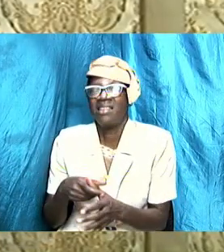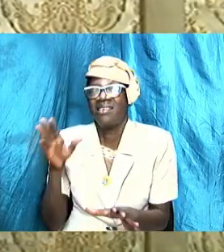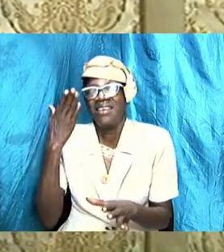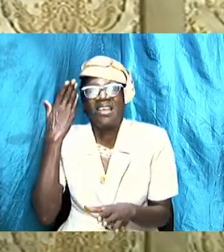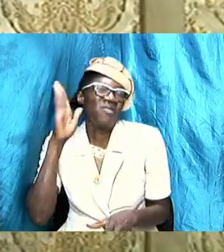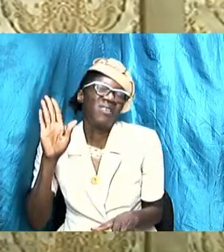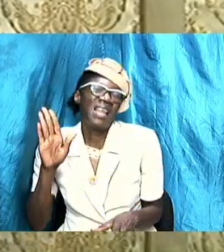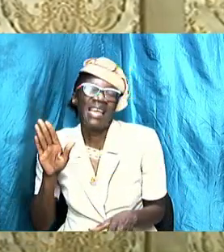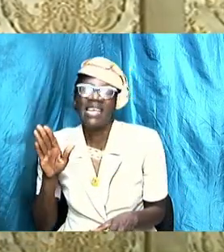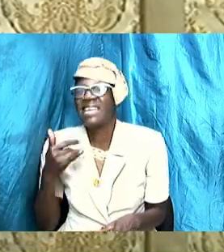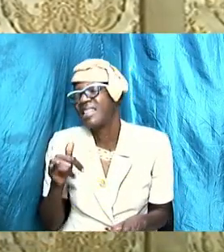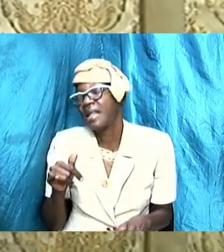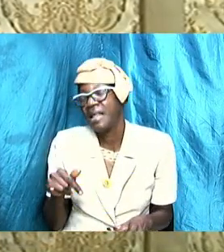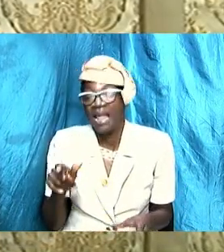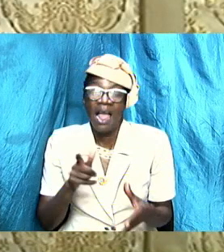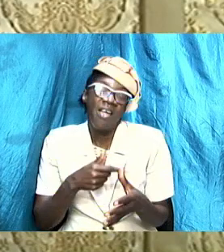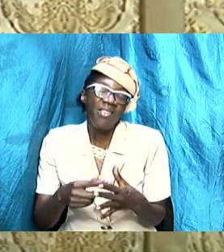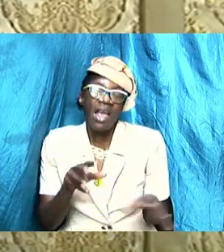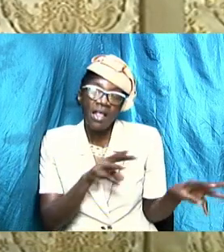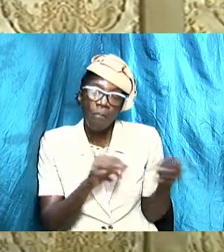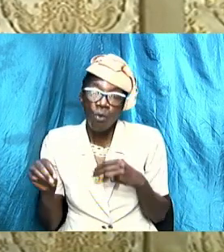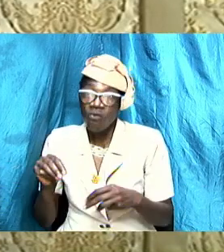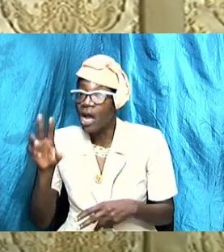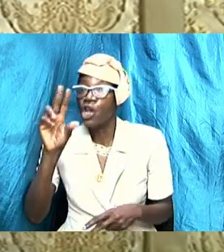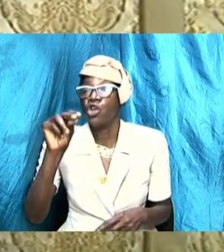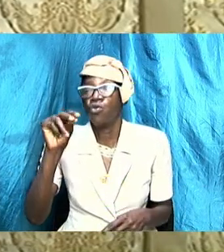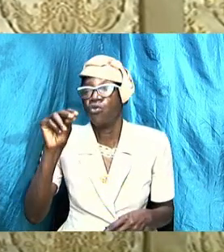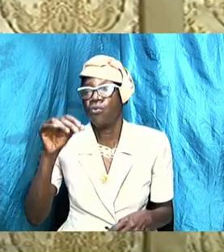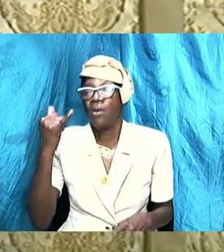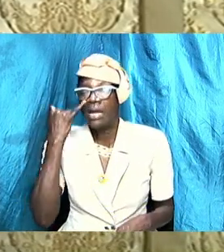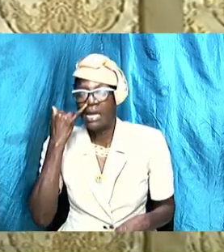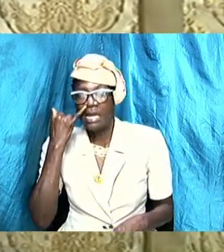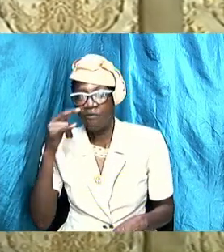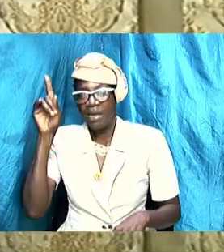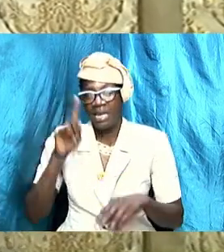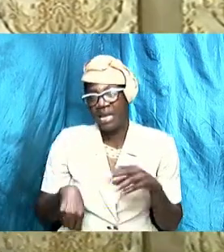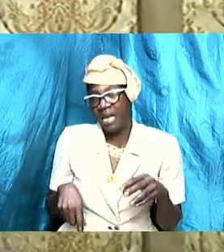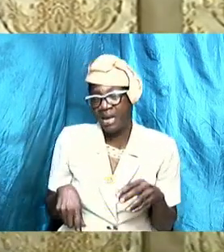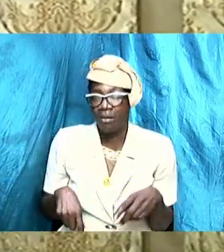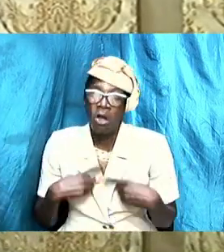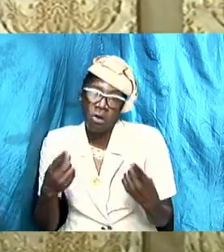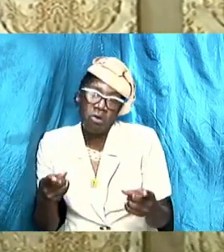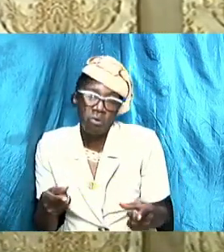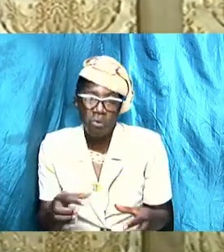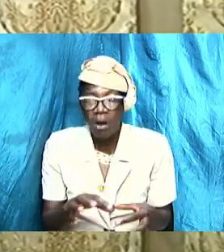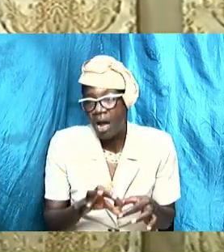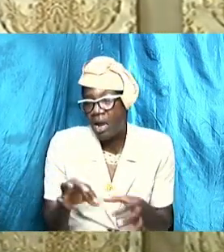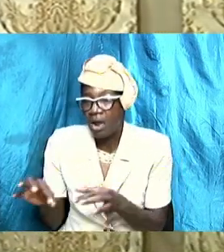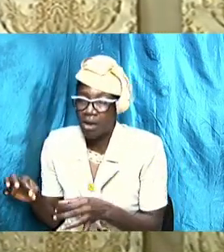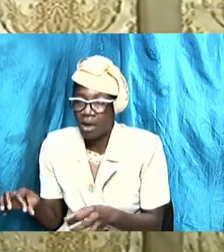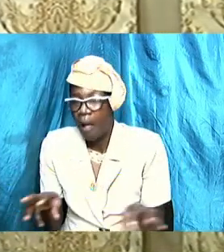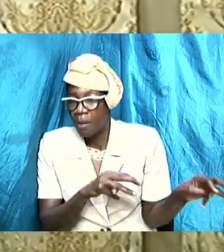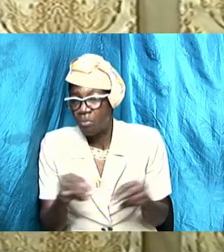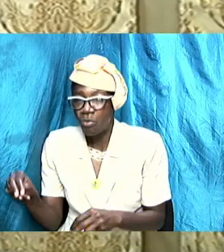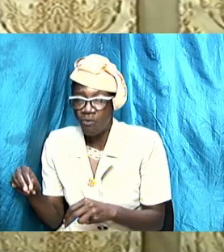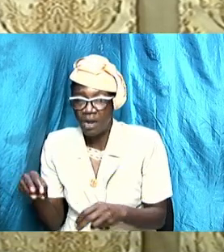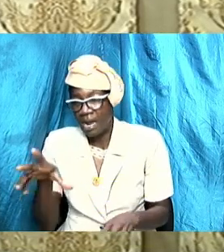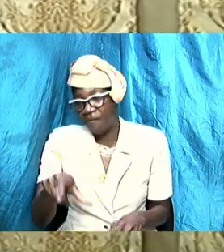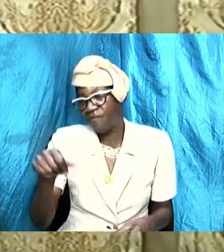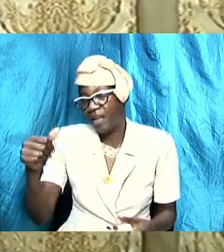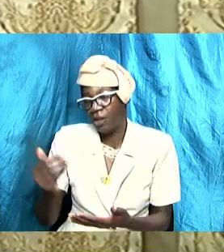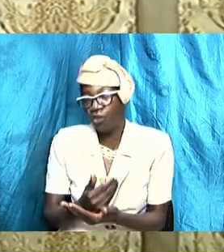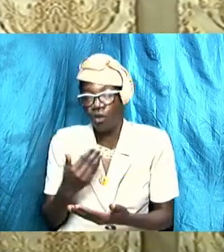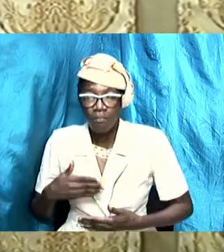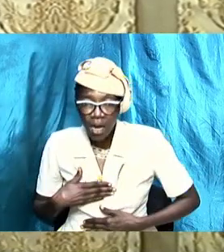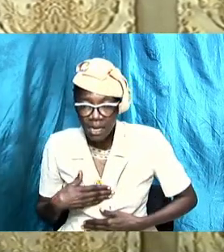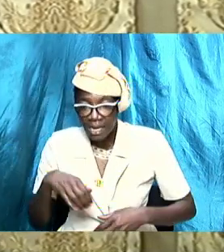move on no it is not and if I can't get along with him we move on so we can find somebody who we can get along with that is not